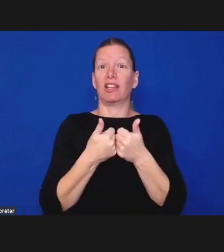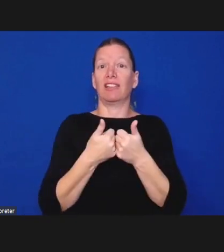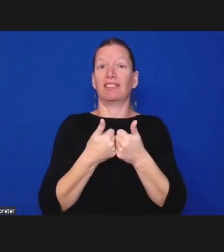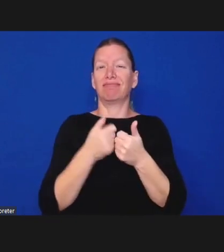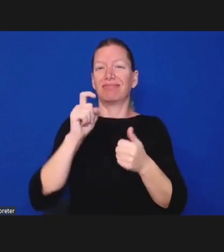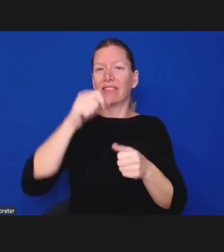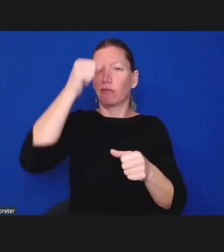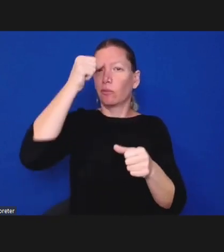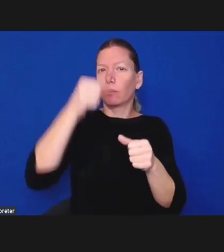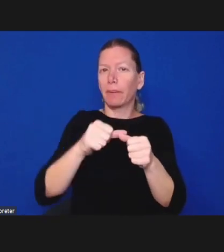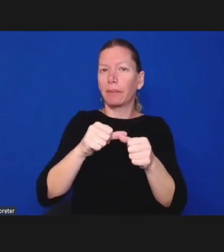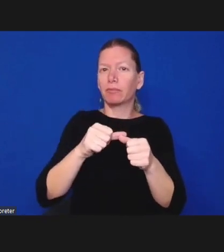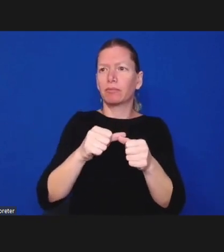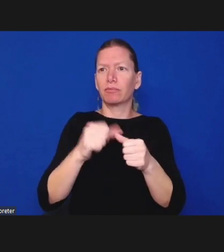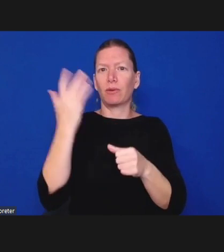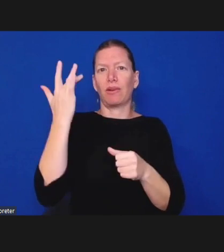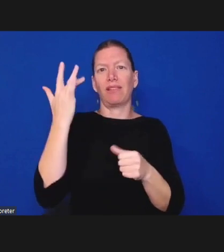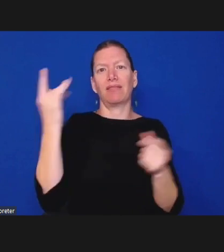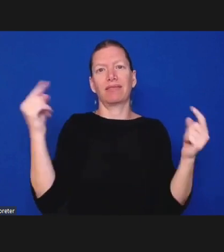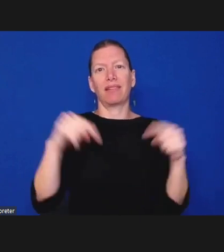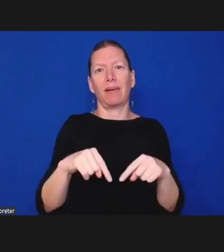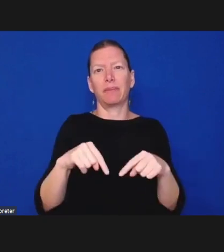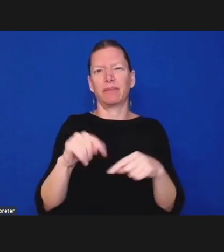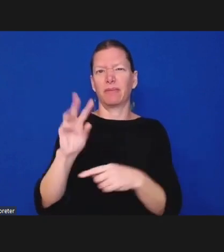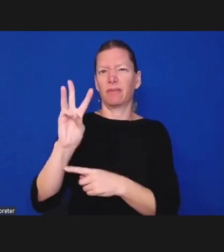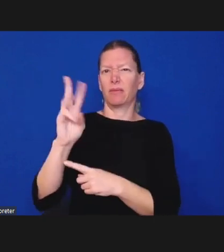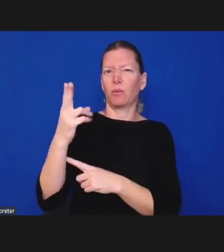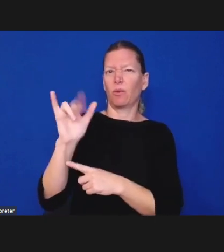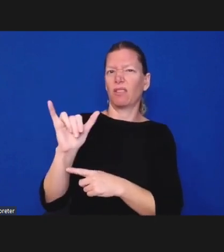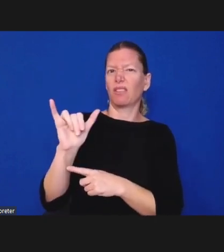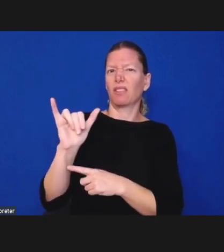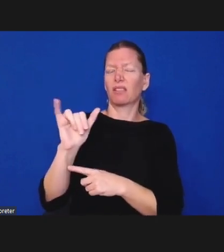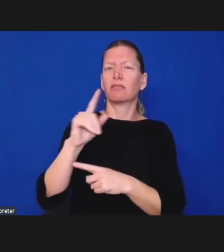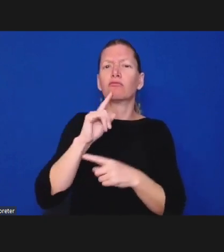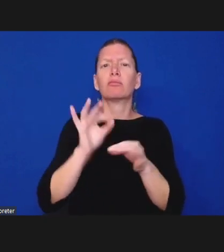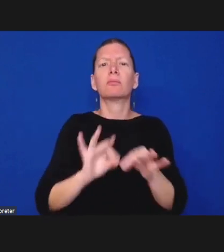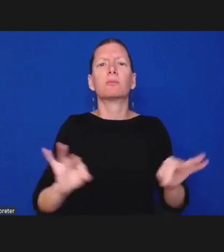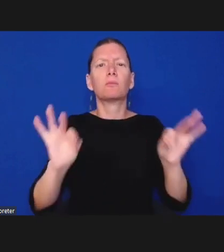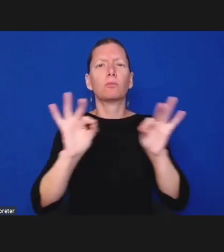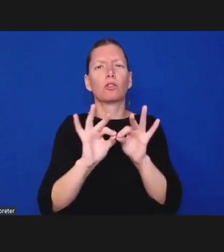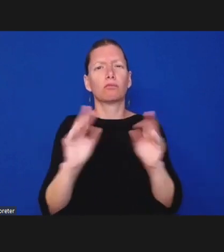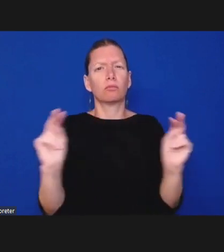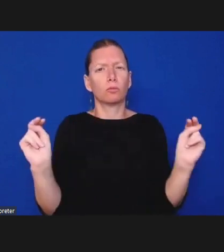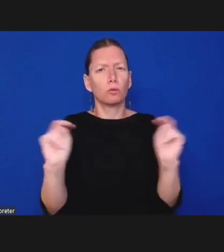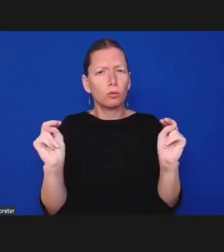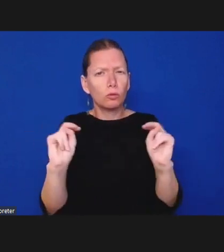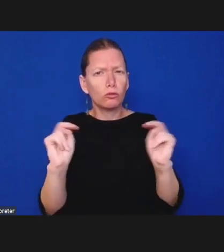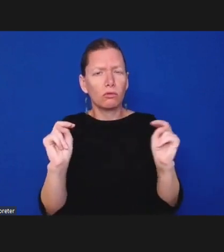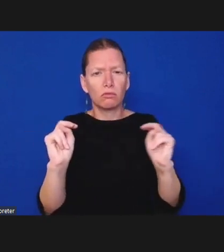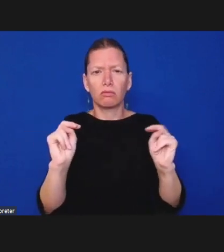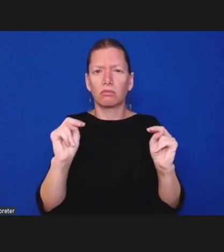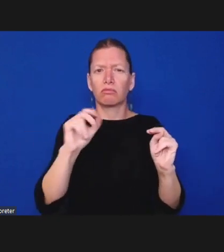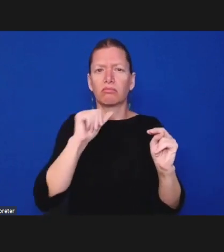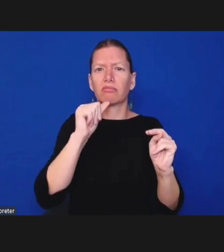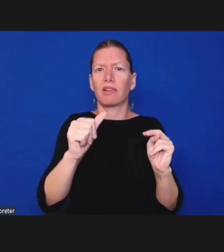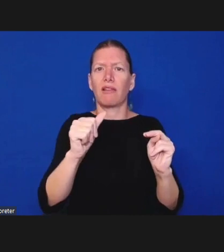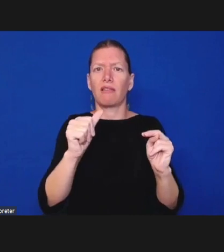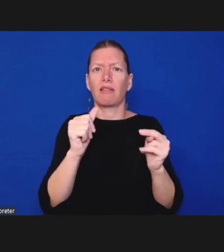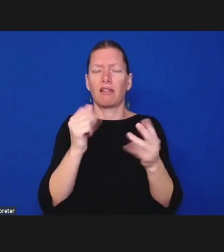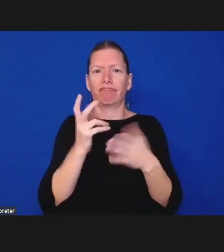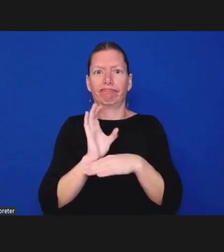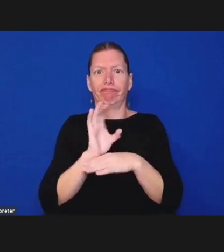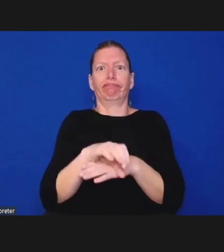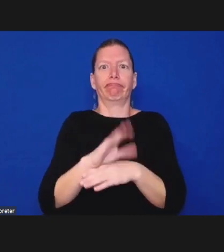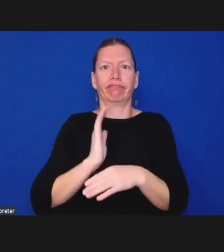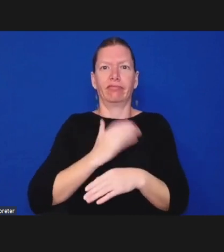and that's one of the things that can be challenging as well because when there have been as there are everywhere negative incidents